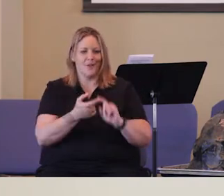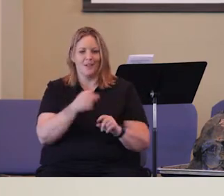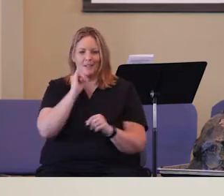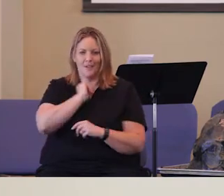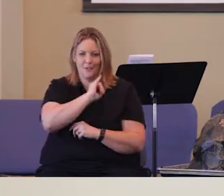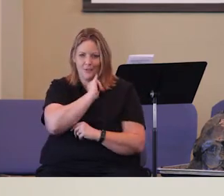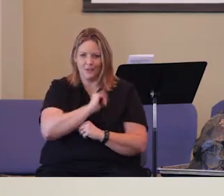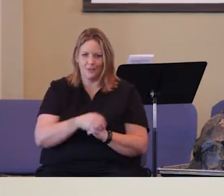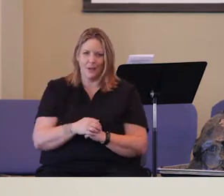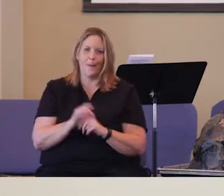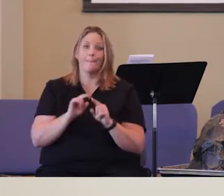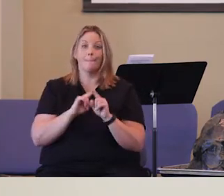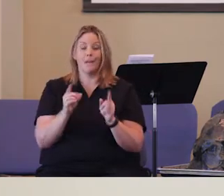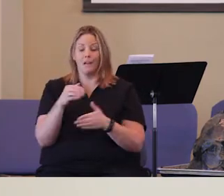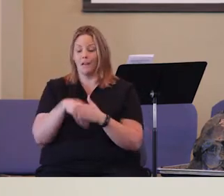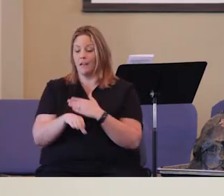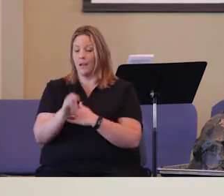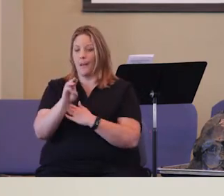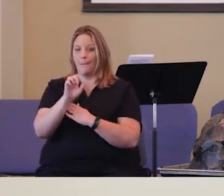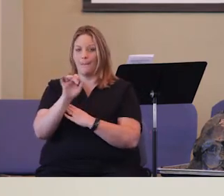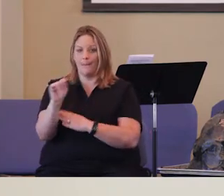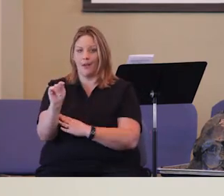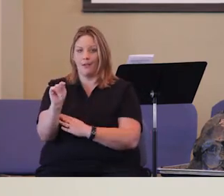But in Matthew 5.44,